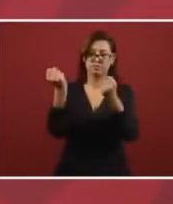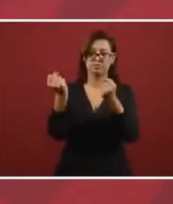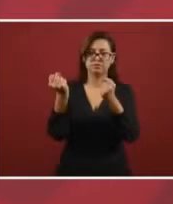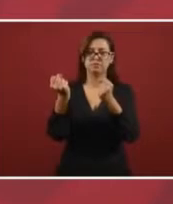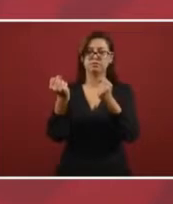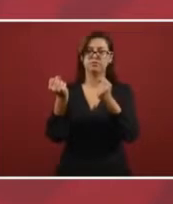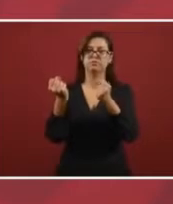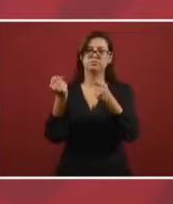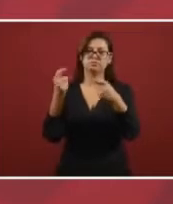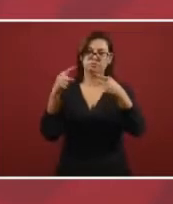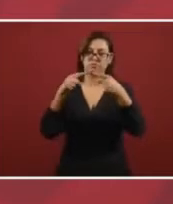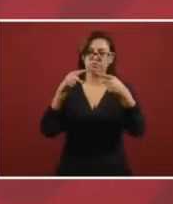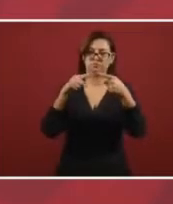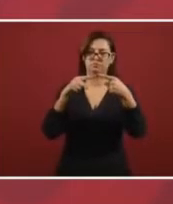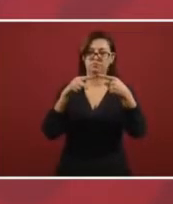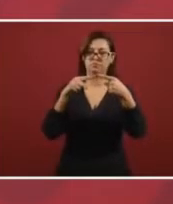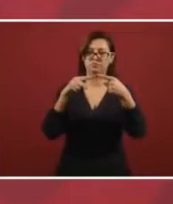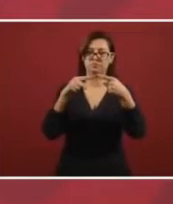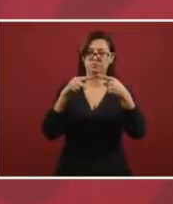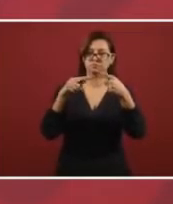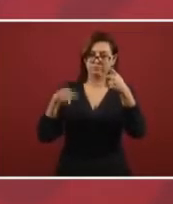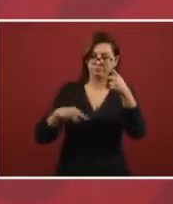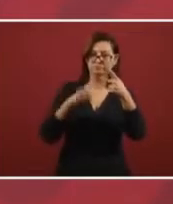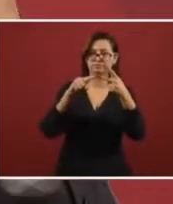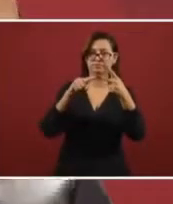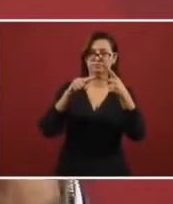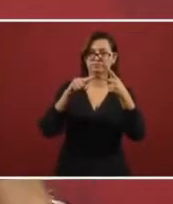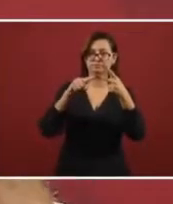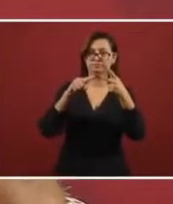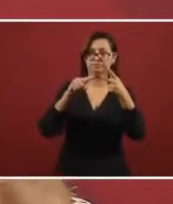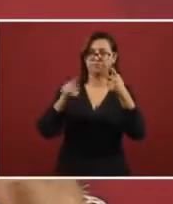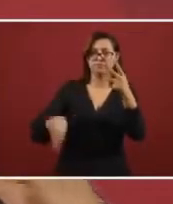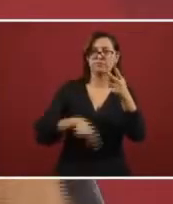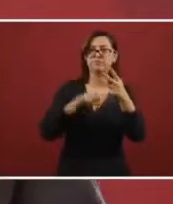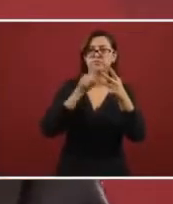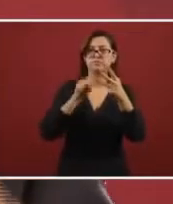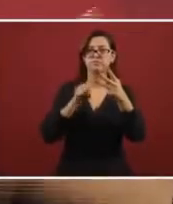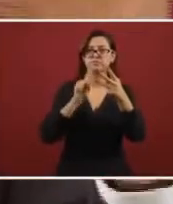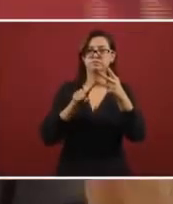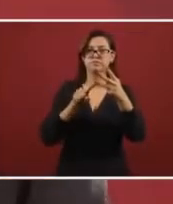the complement and the other thing